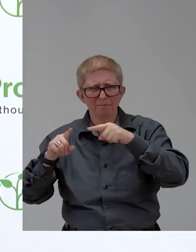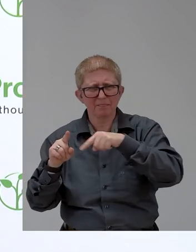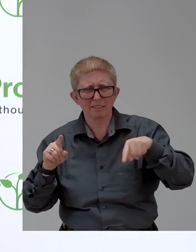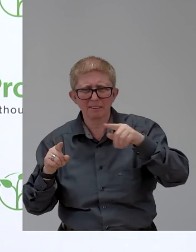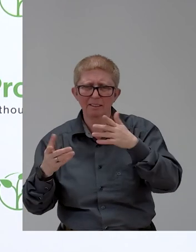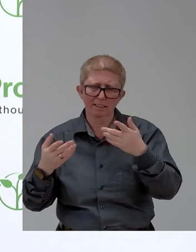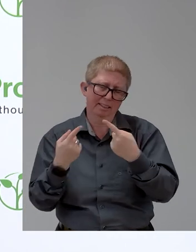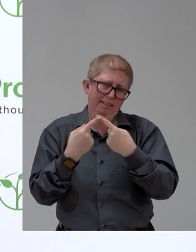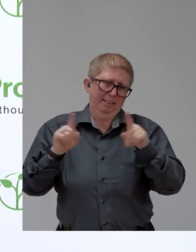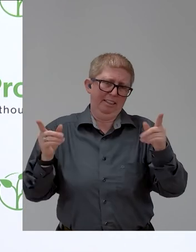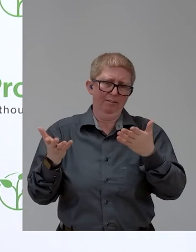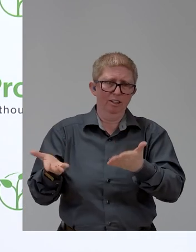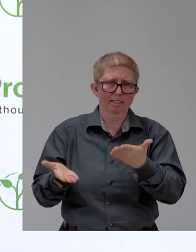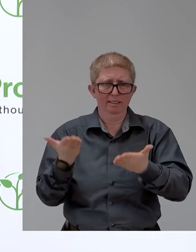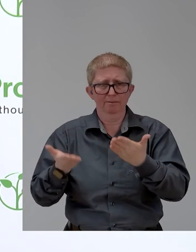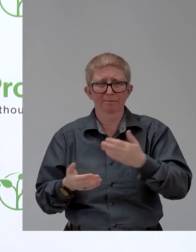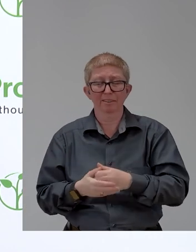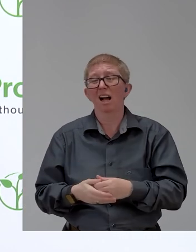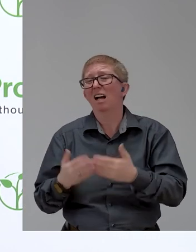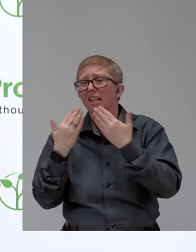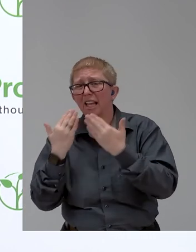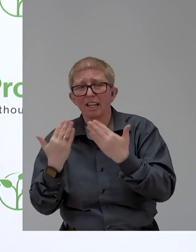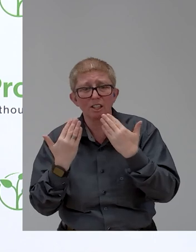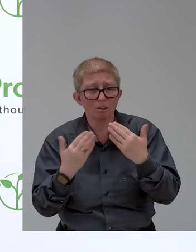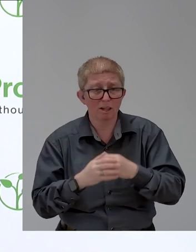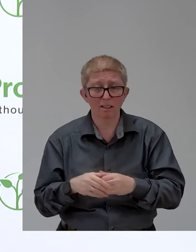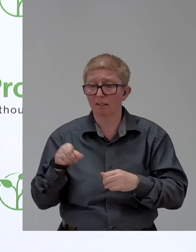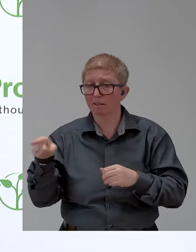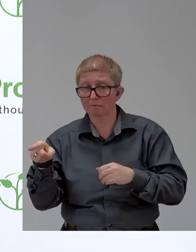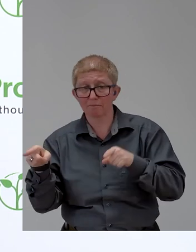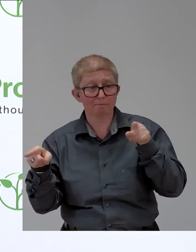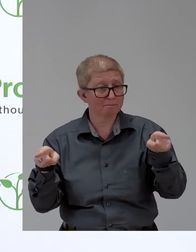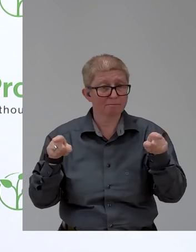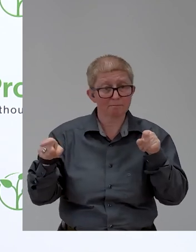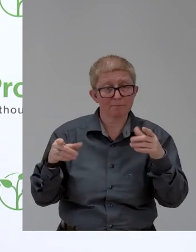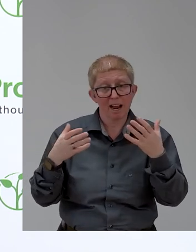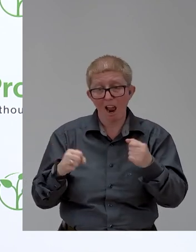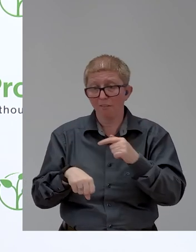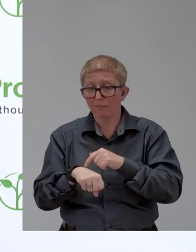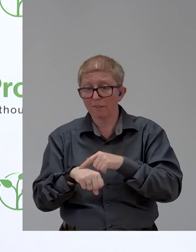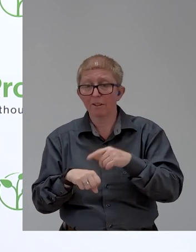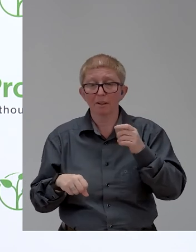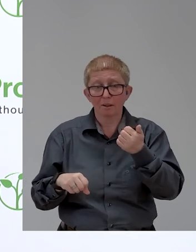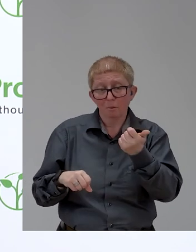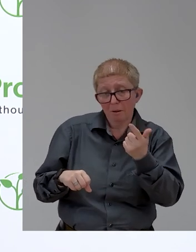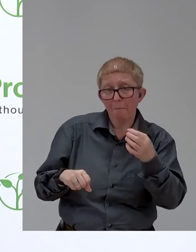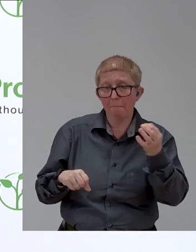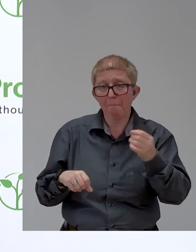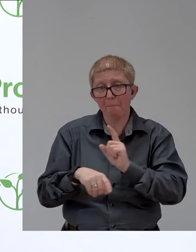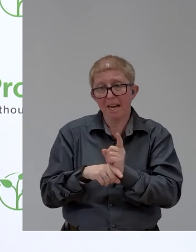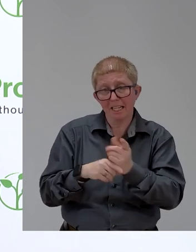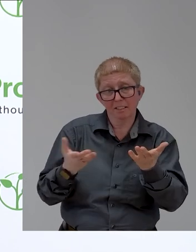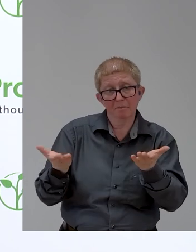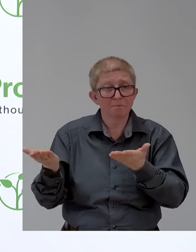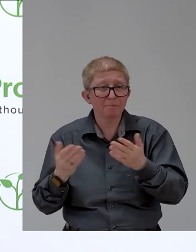Thank you, Professor Stein. We got some two more minutes. I think it's, I have to raise this, although the time is